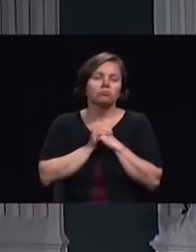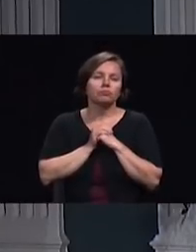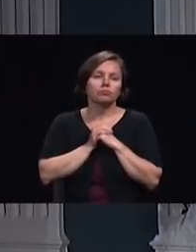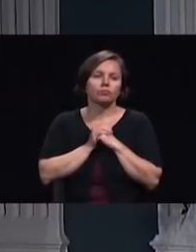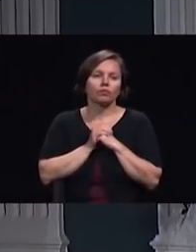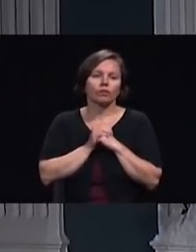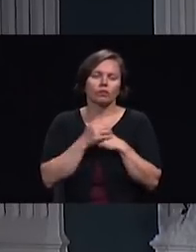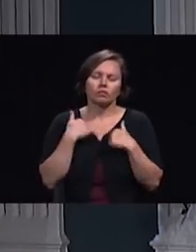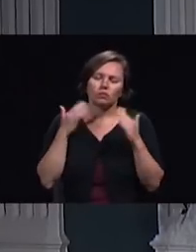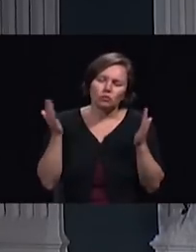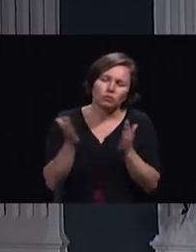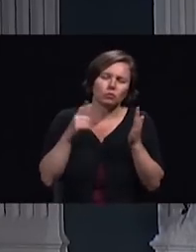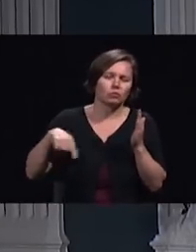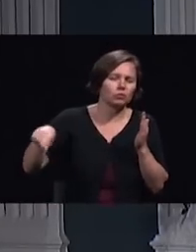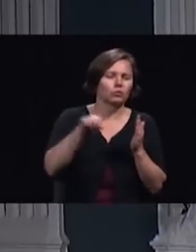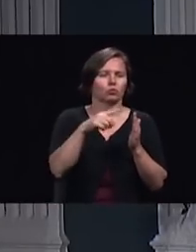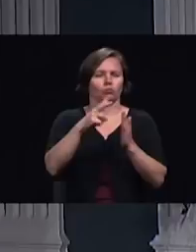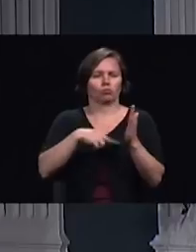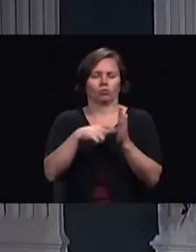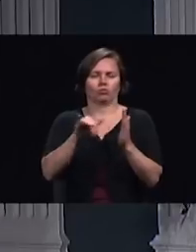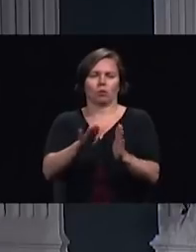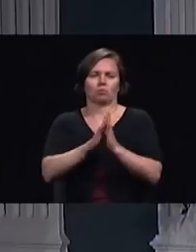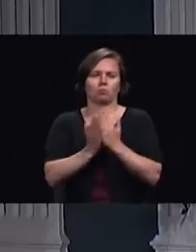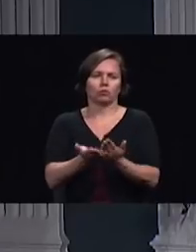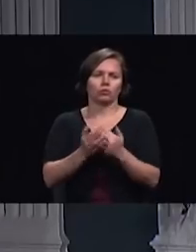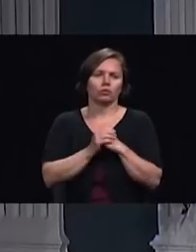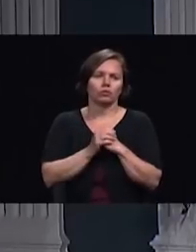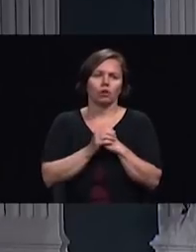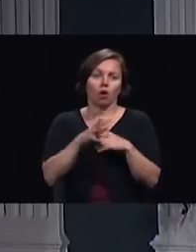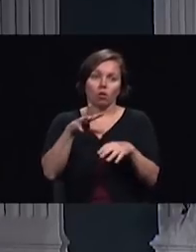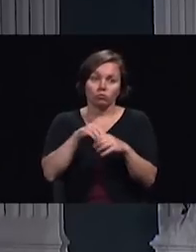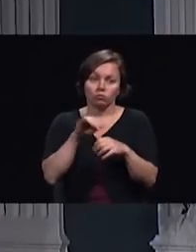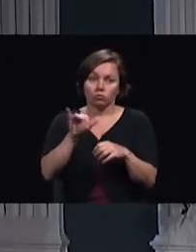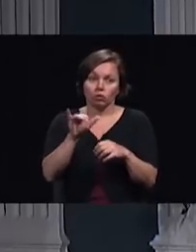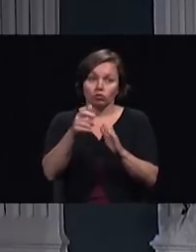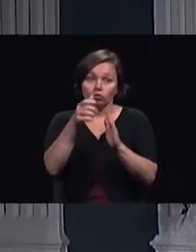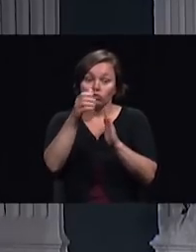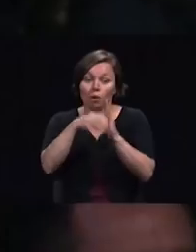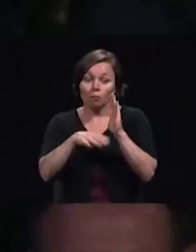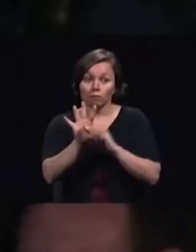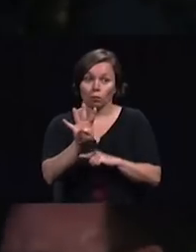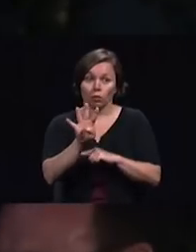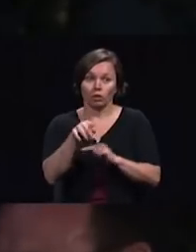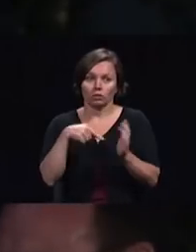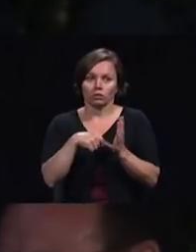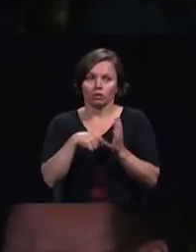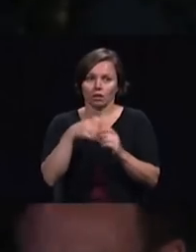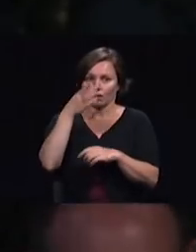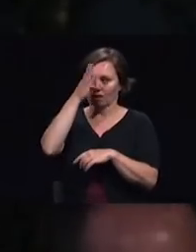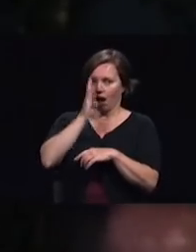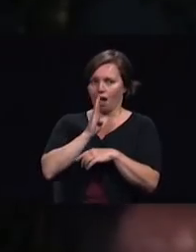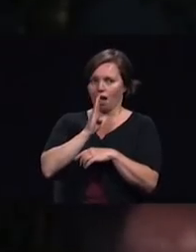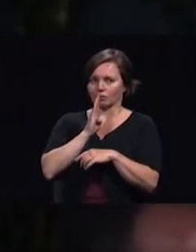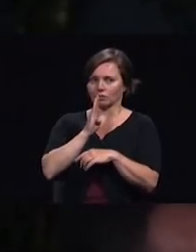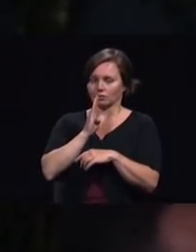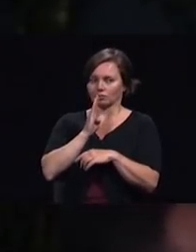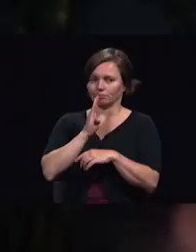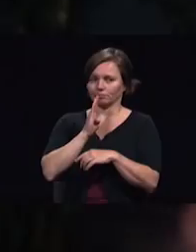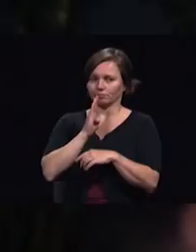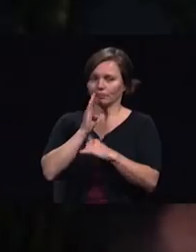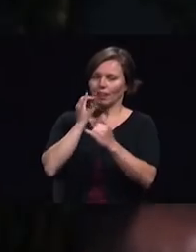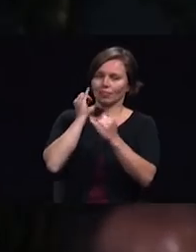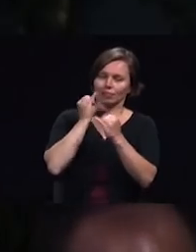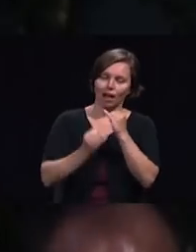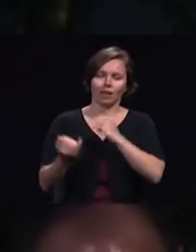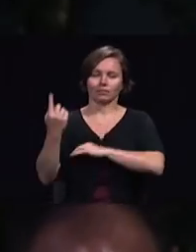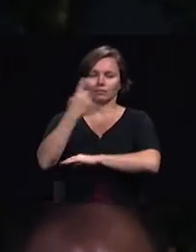read all parts of the book including chapter 4 God's Last Day Church now I ask